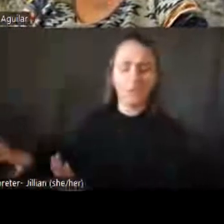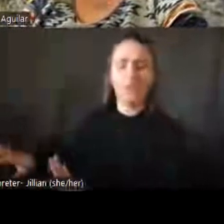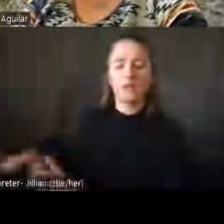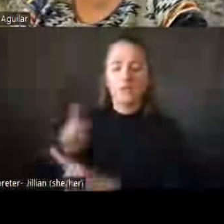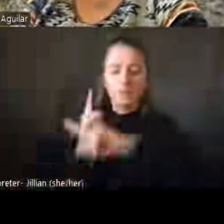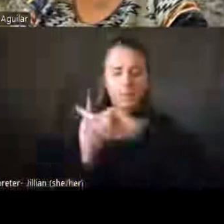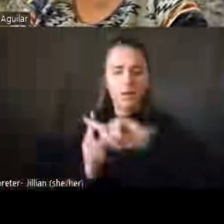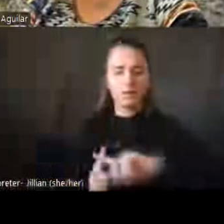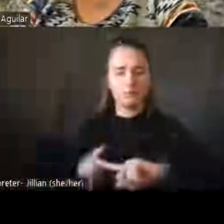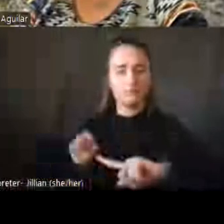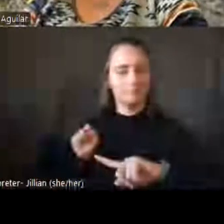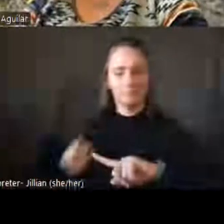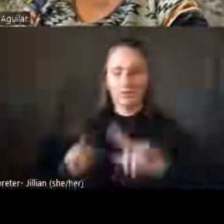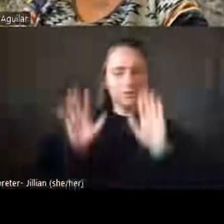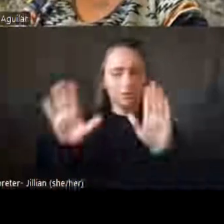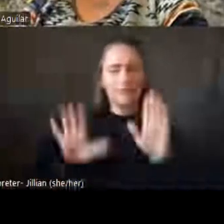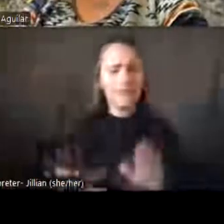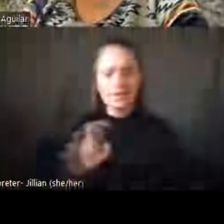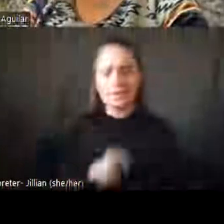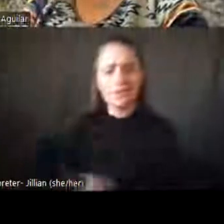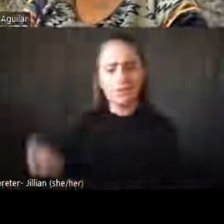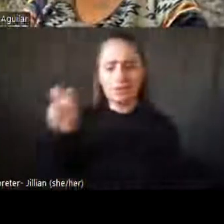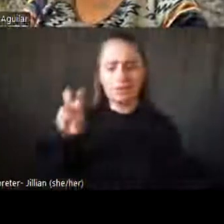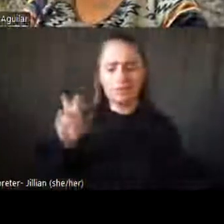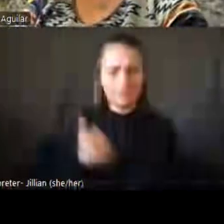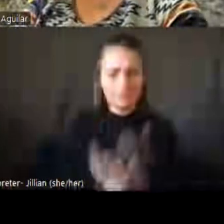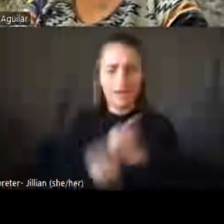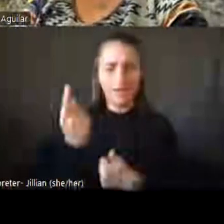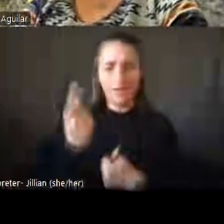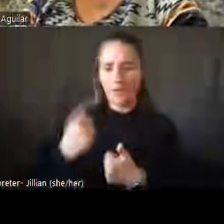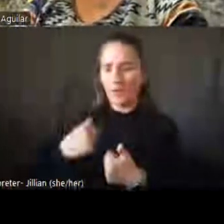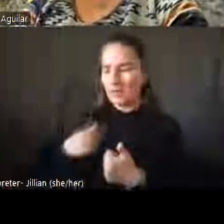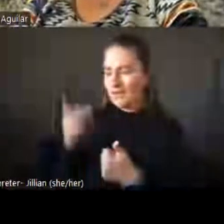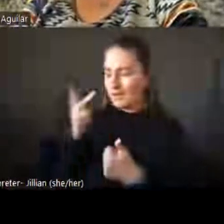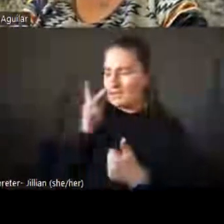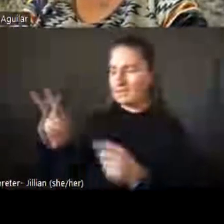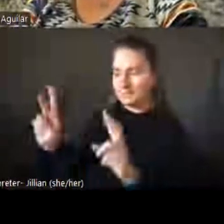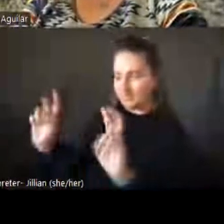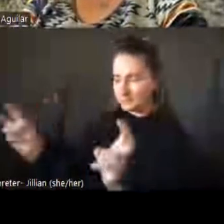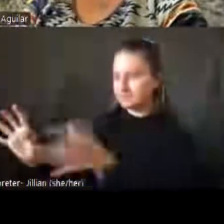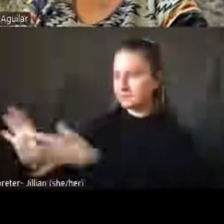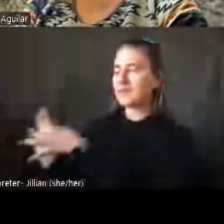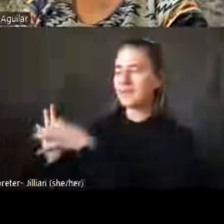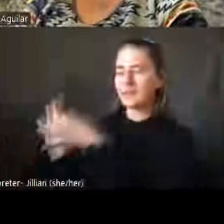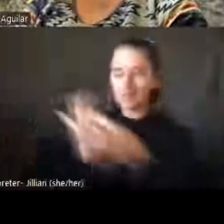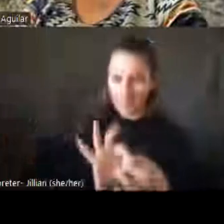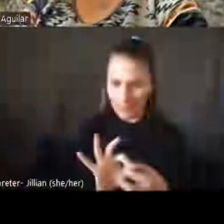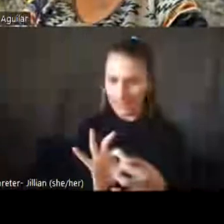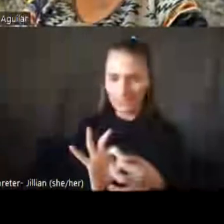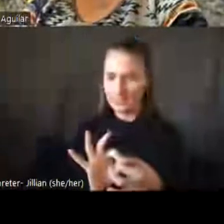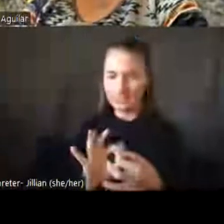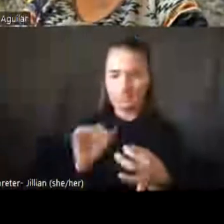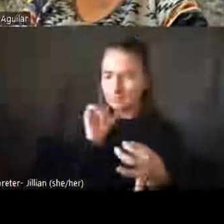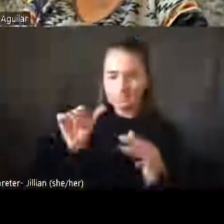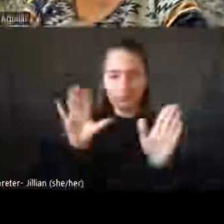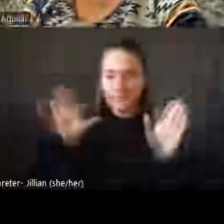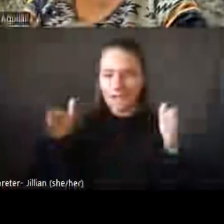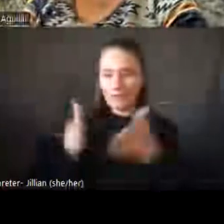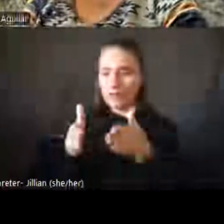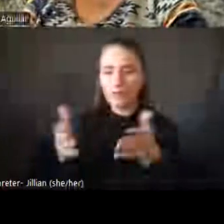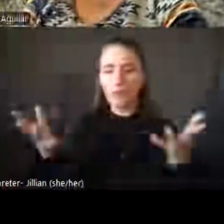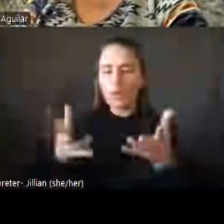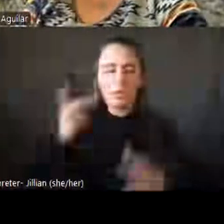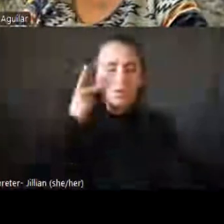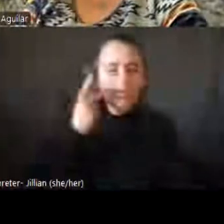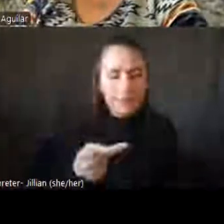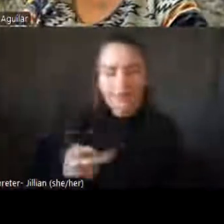amazing journey to say everybody who I see, the objective should be to connect with them and not focus on what you see or